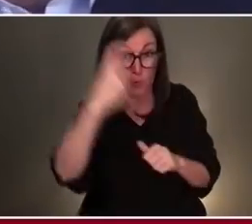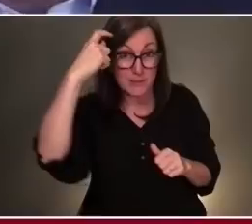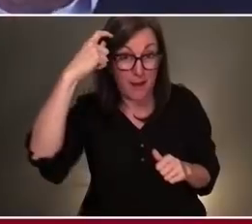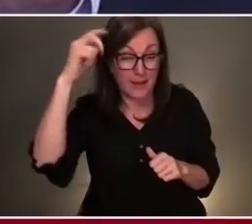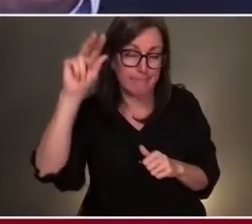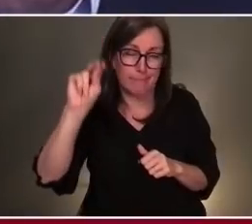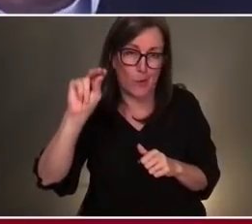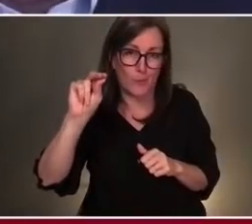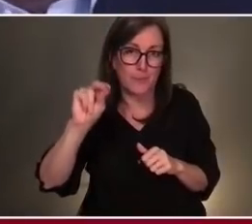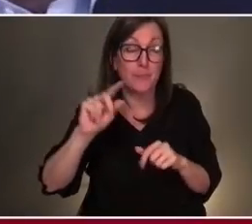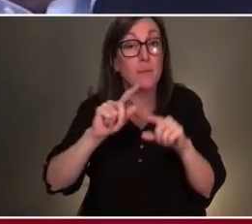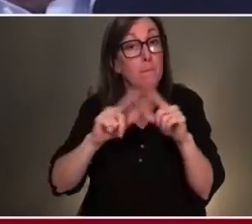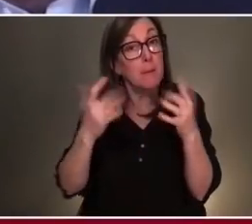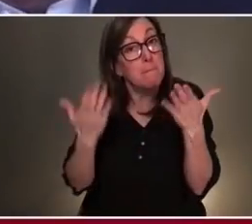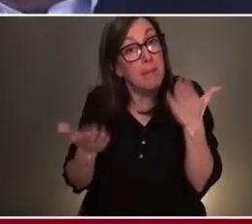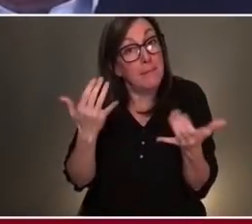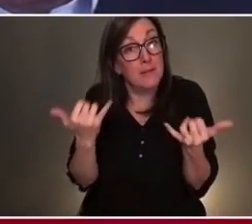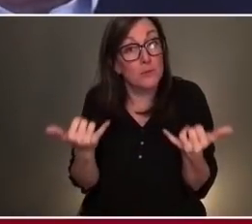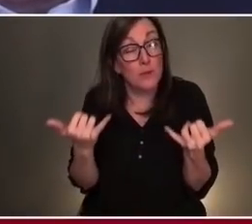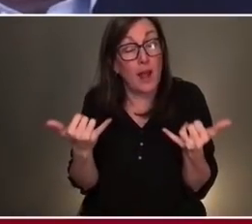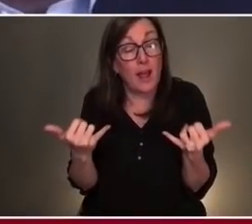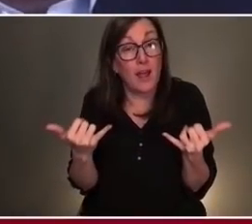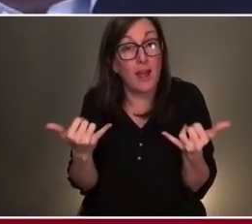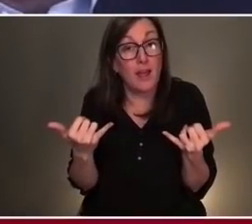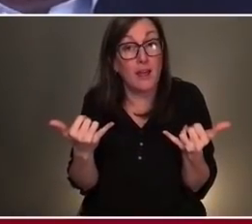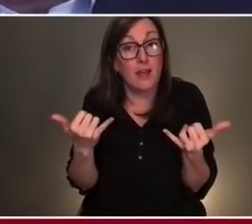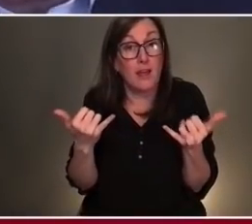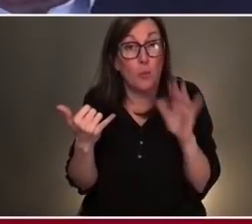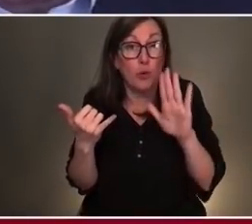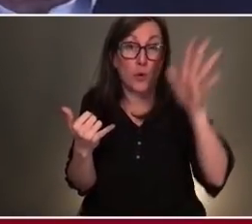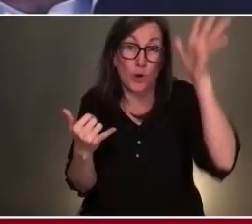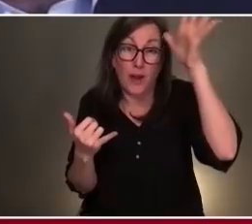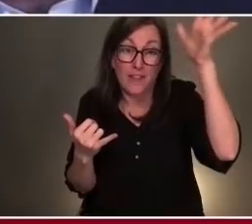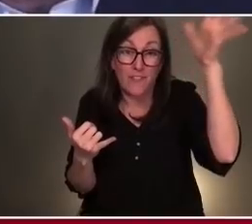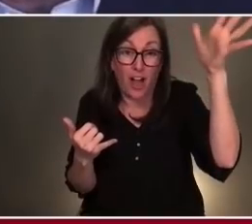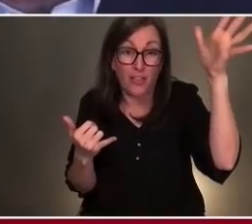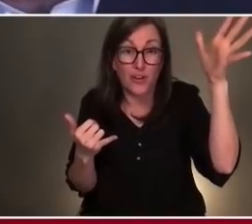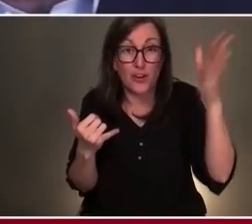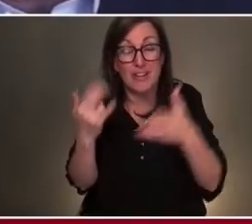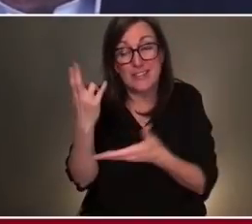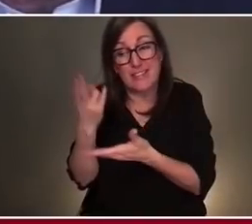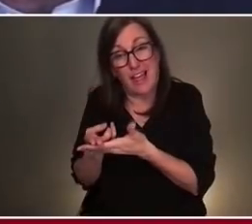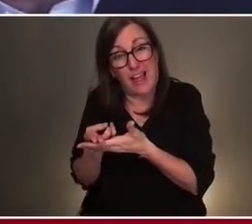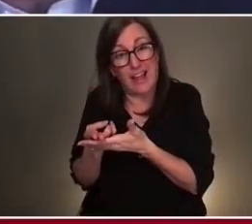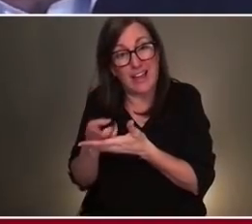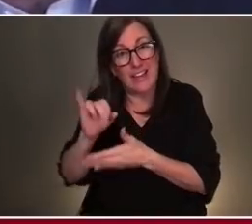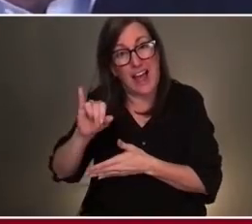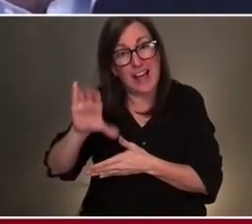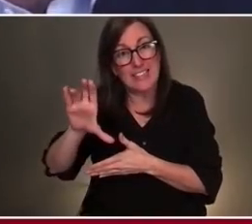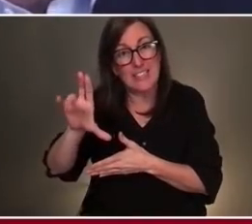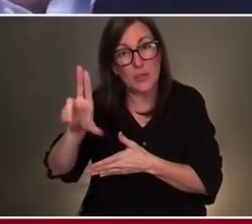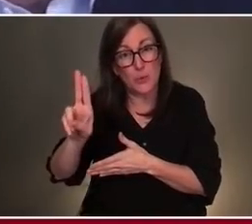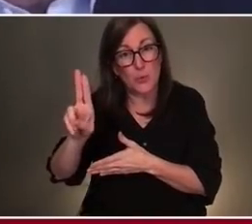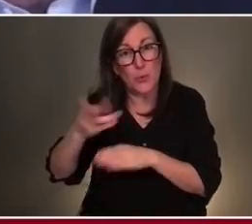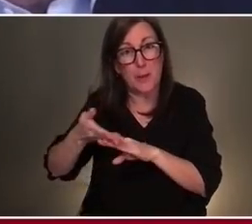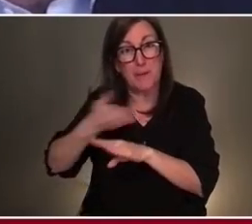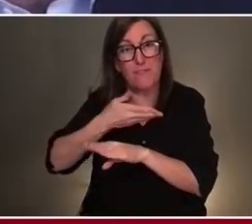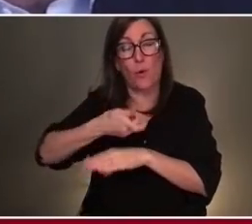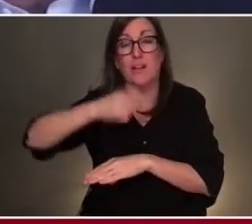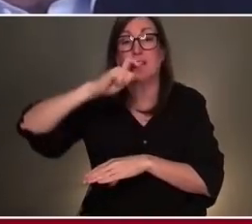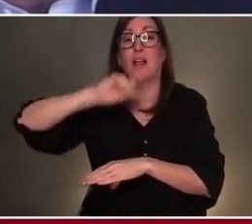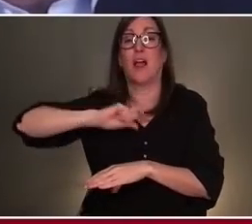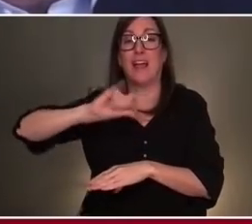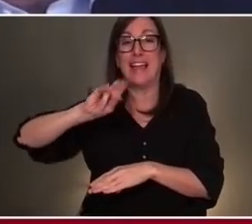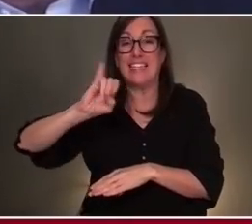But maybe today when that grandfather who's lying in that ICU bed just before he's being intubated looks up and says, I